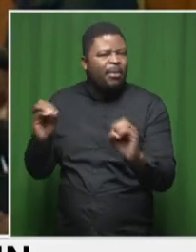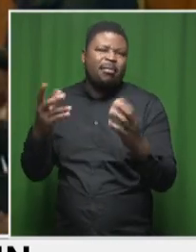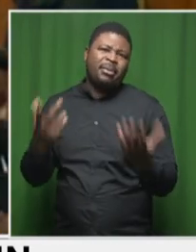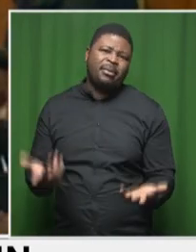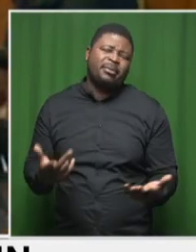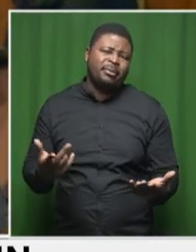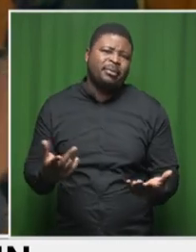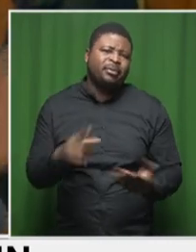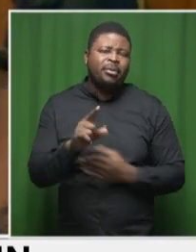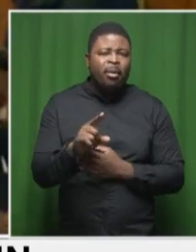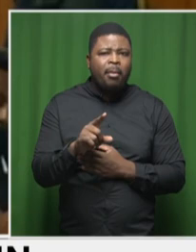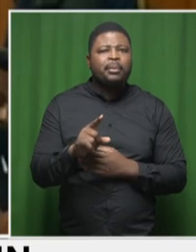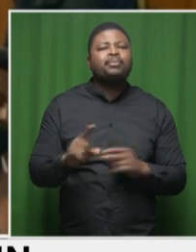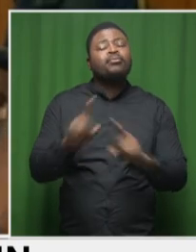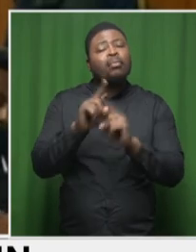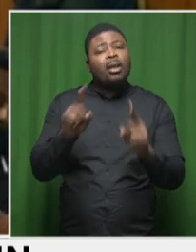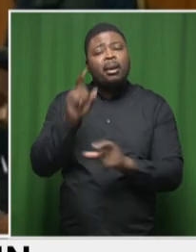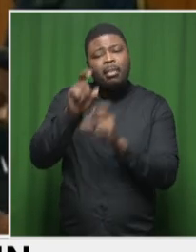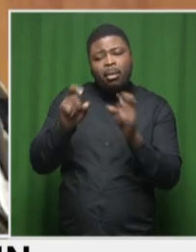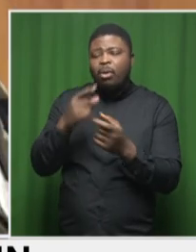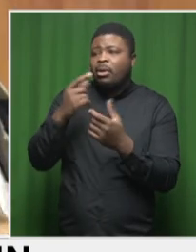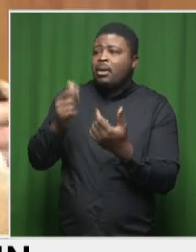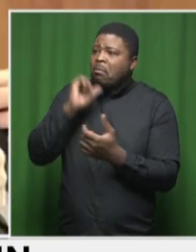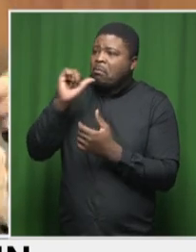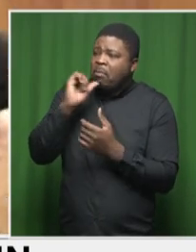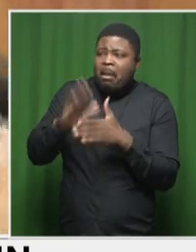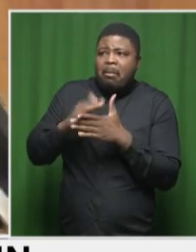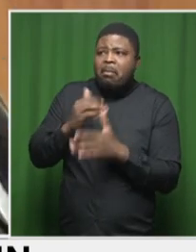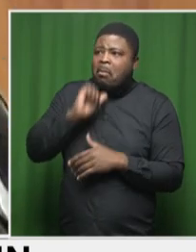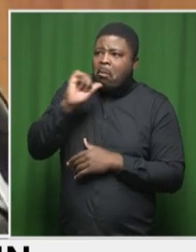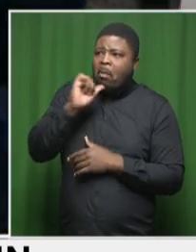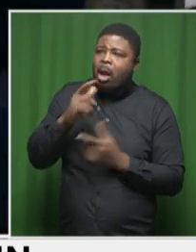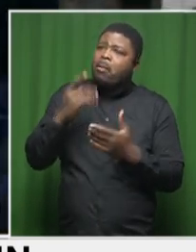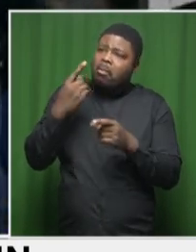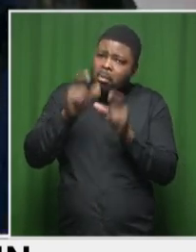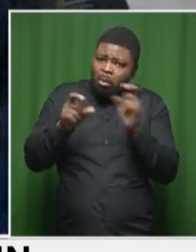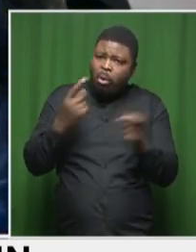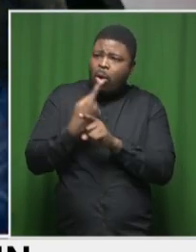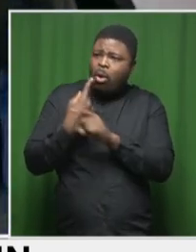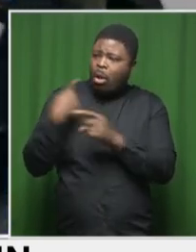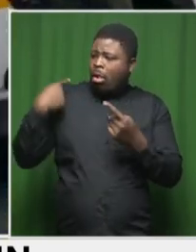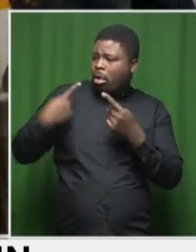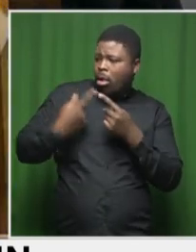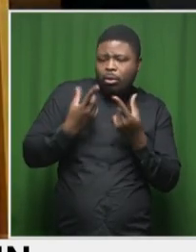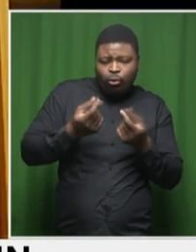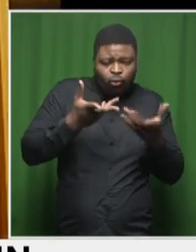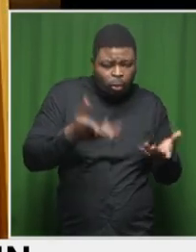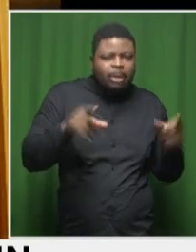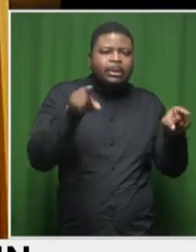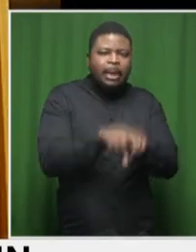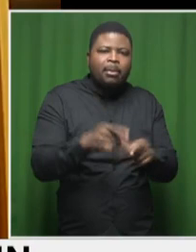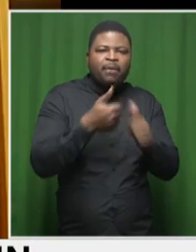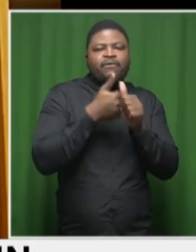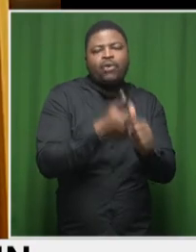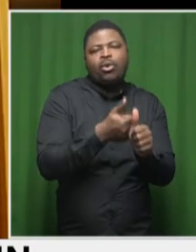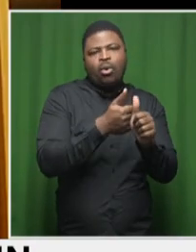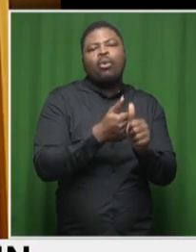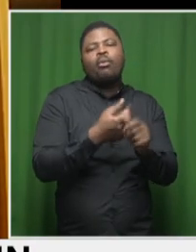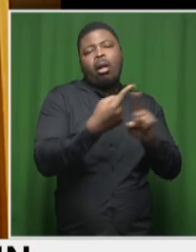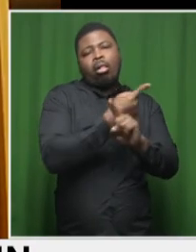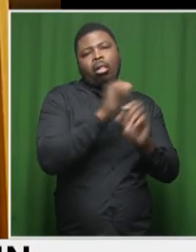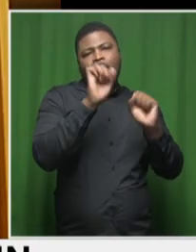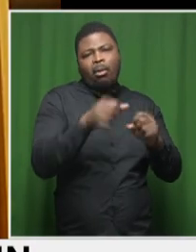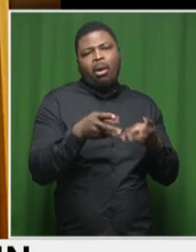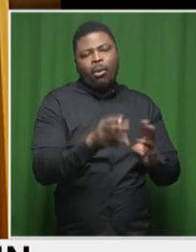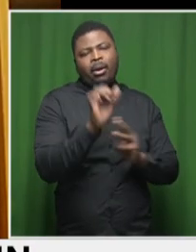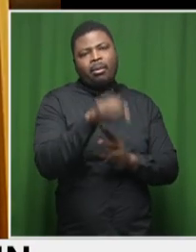suddenly they need to subscribe to good governance. And it's very difficult for people to do that overnight, and that's